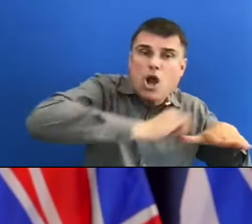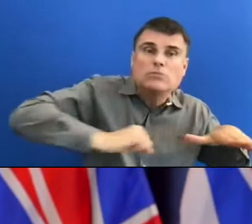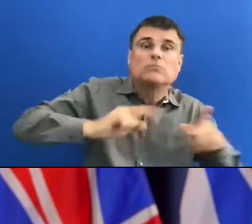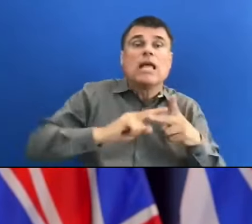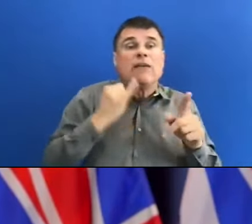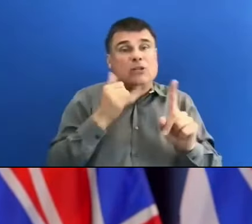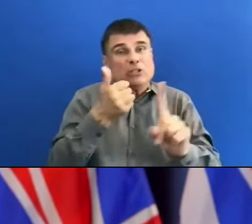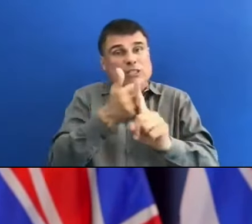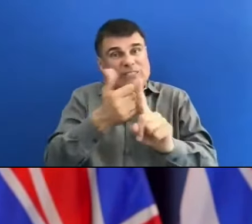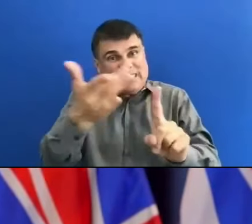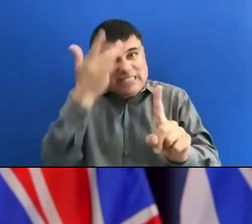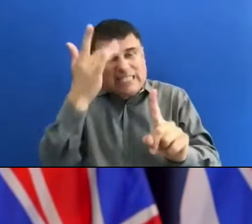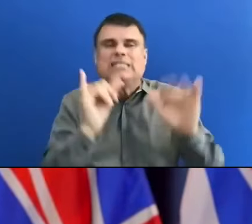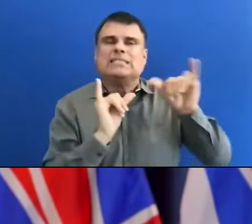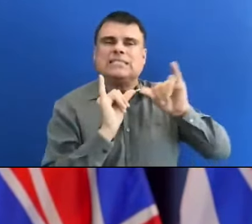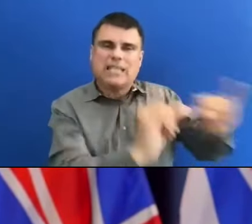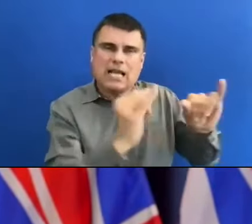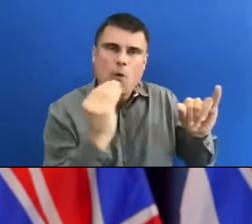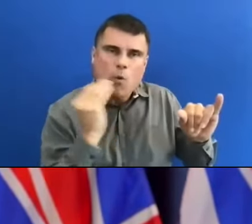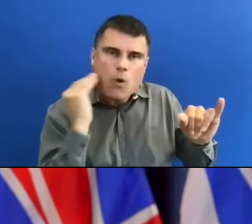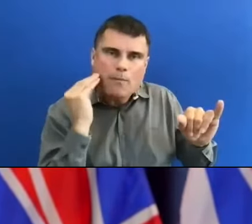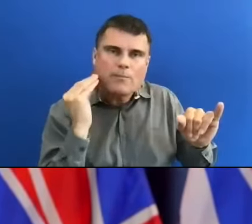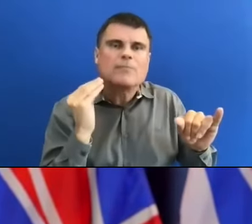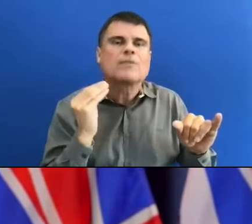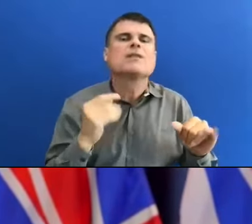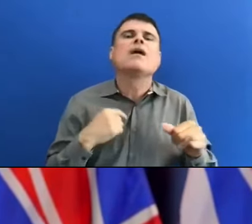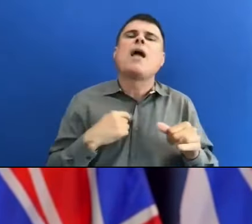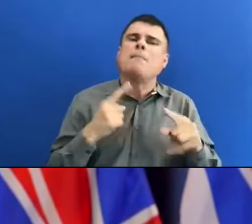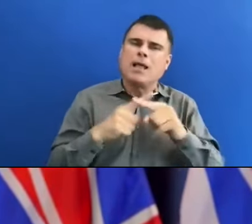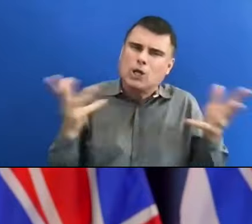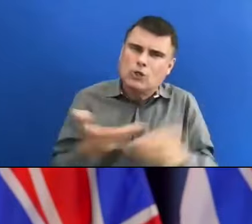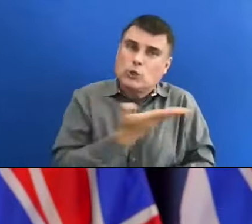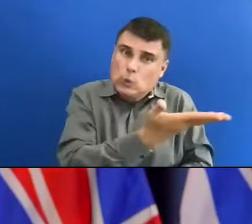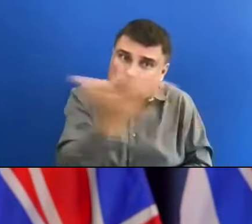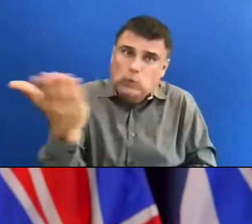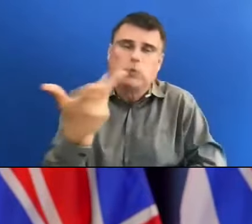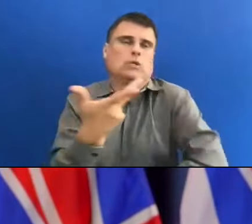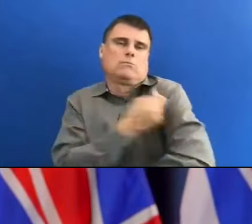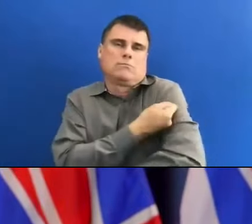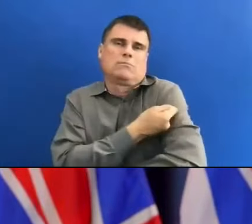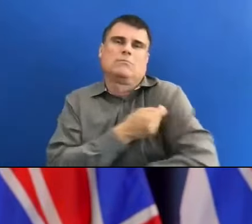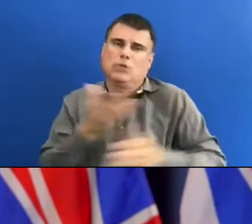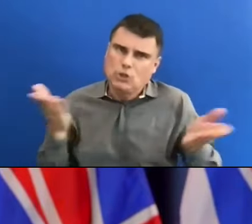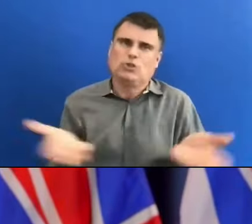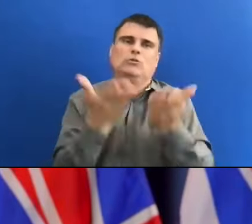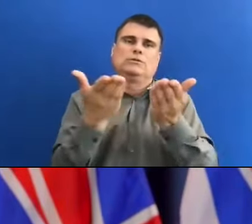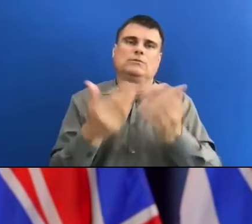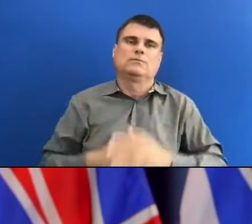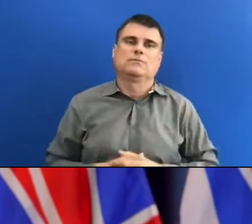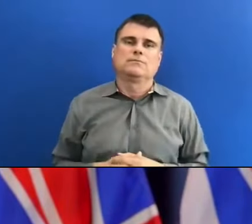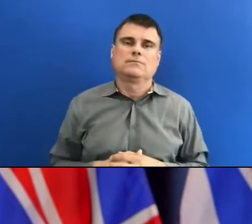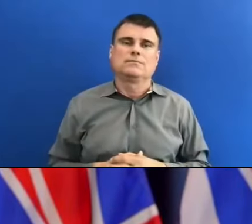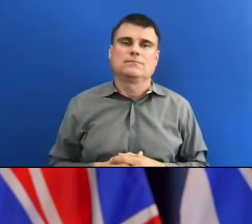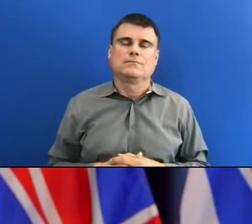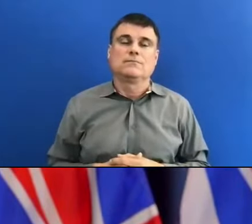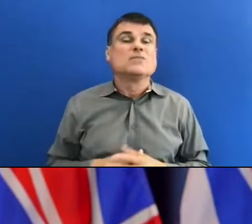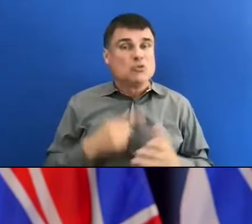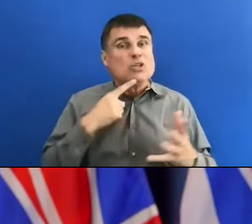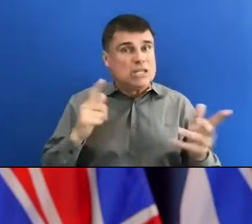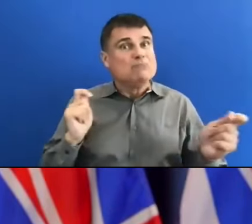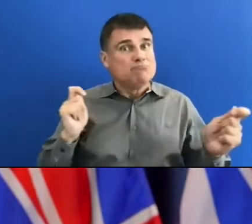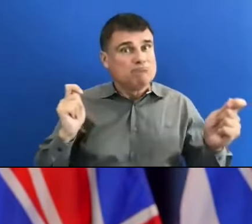encouraging people to get vaccinated. This will be a big shift for everyone. Businesses have adapted